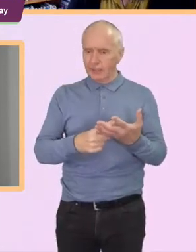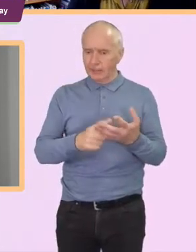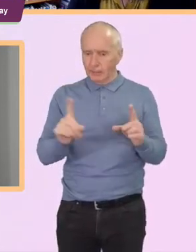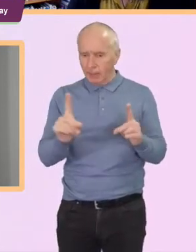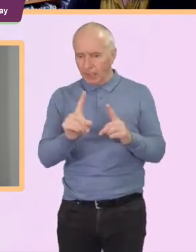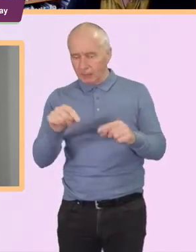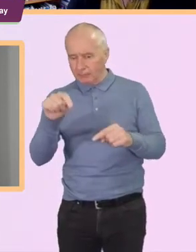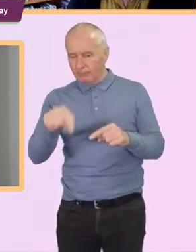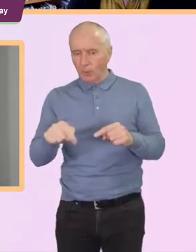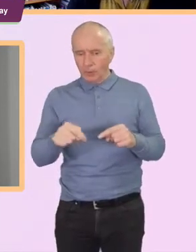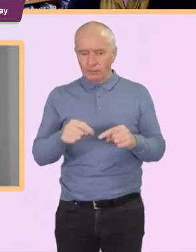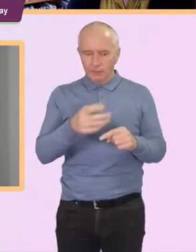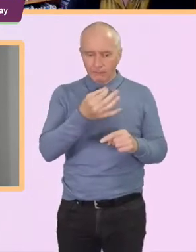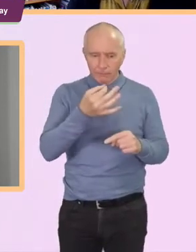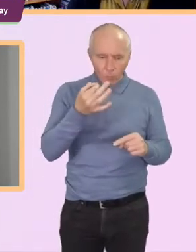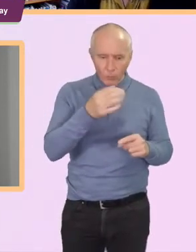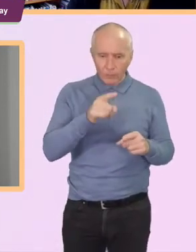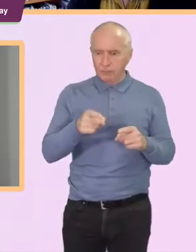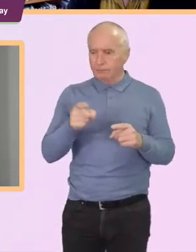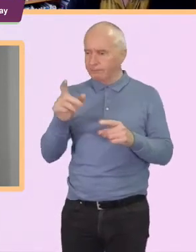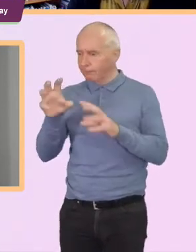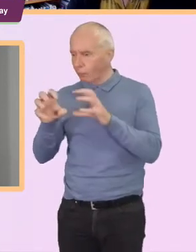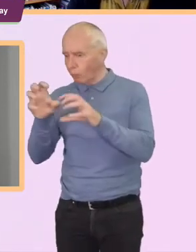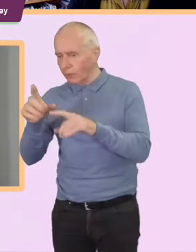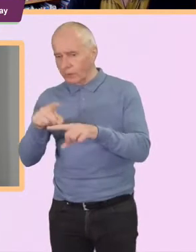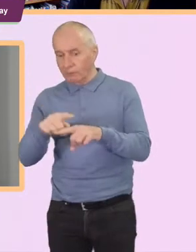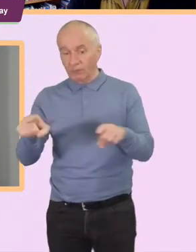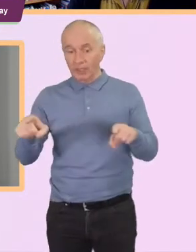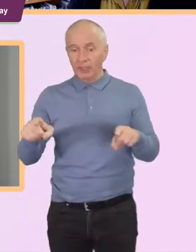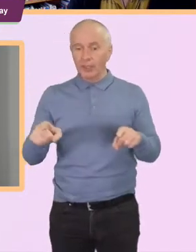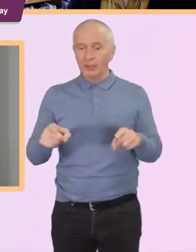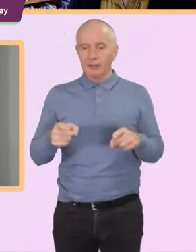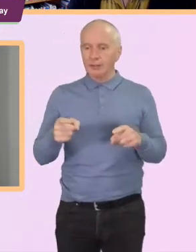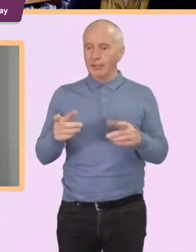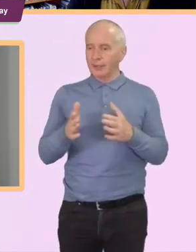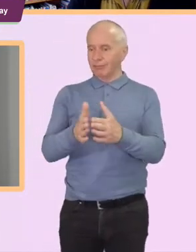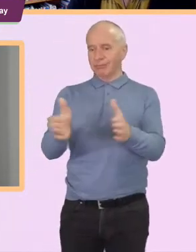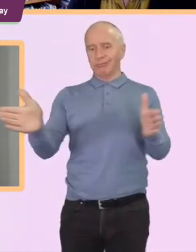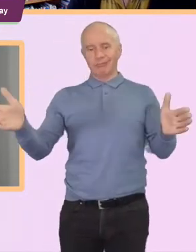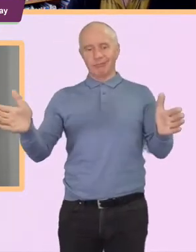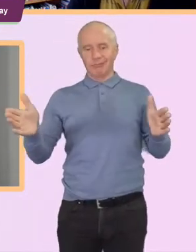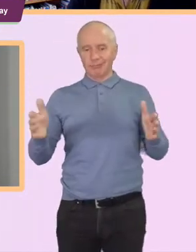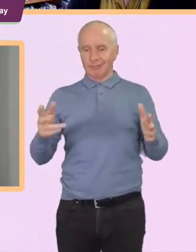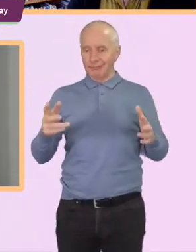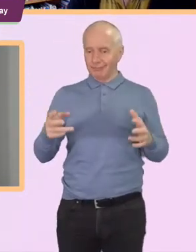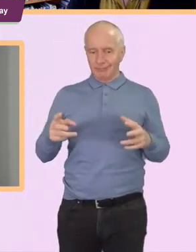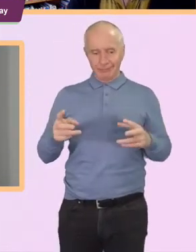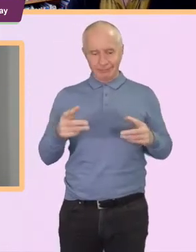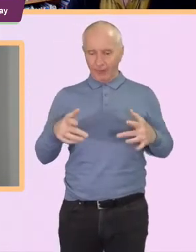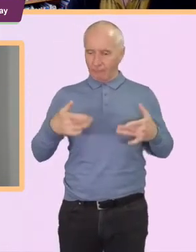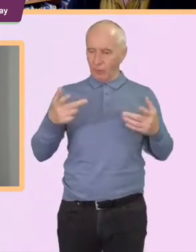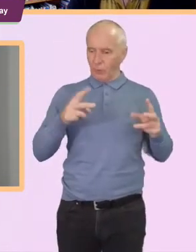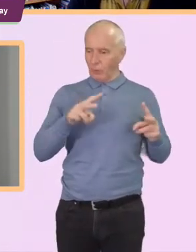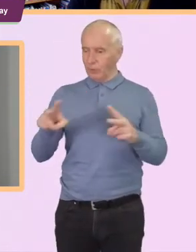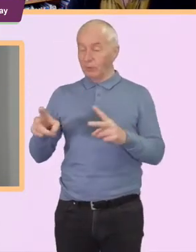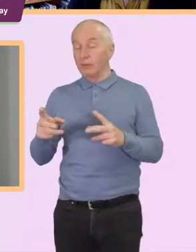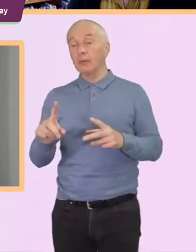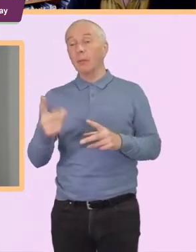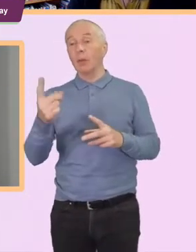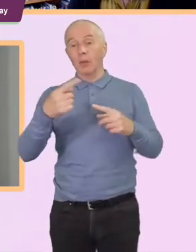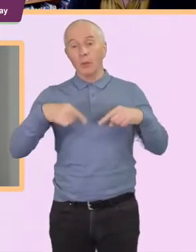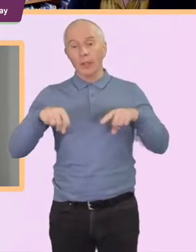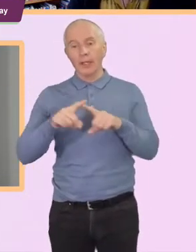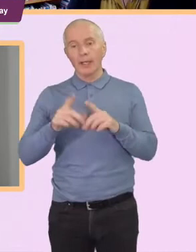and hear their perspectives and hear a wide range of perspectives but then we need to do our own thinking our